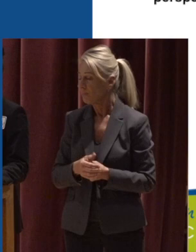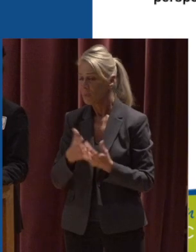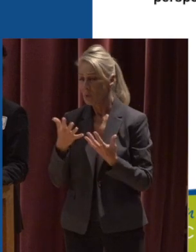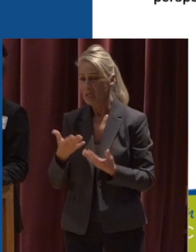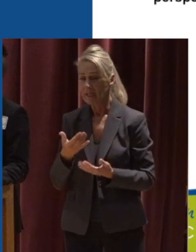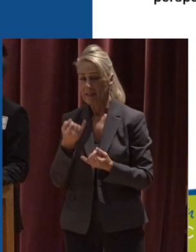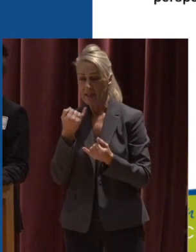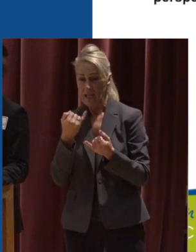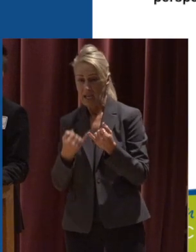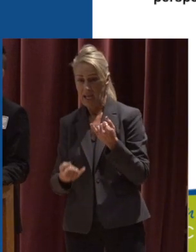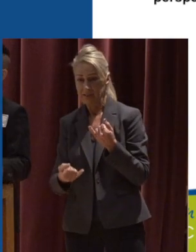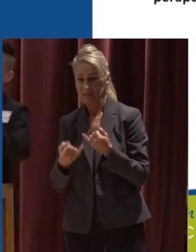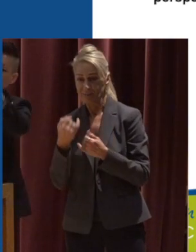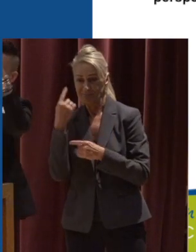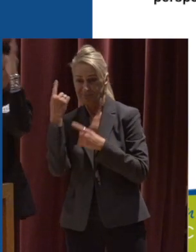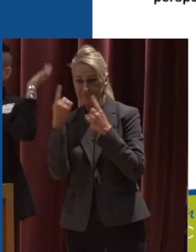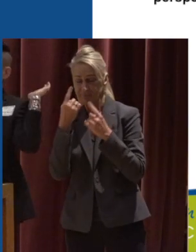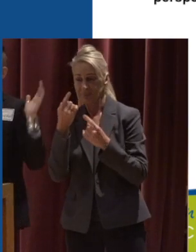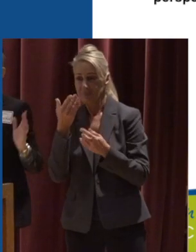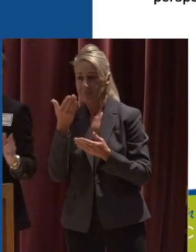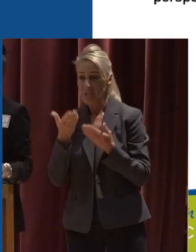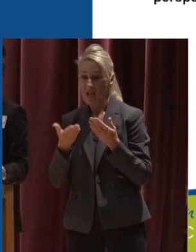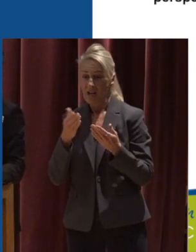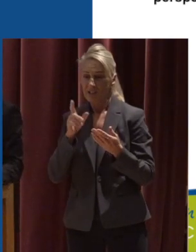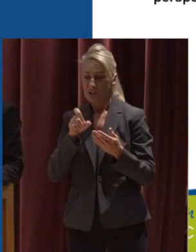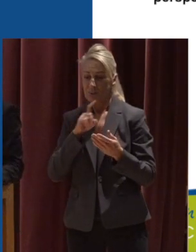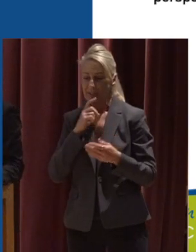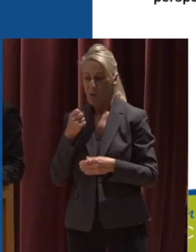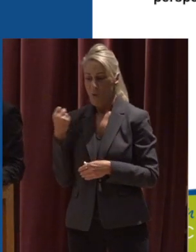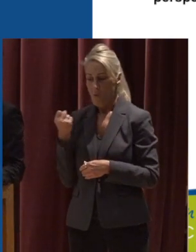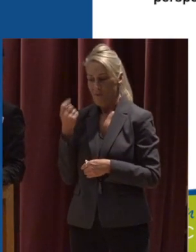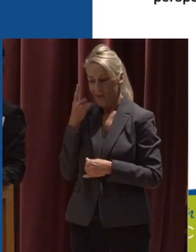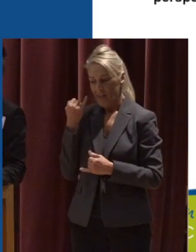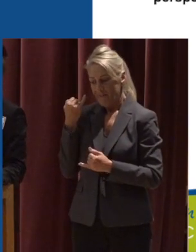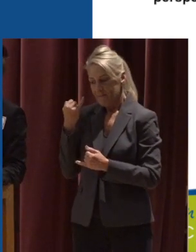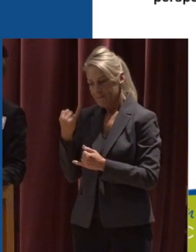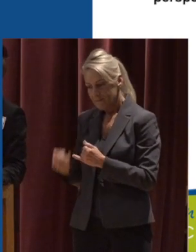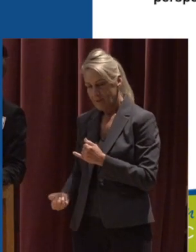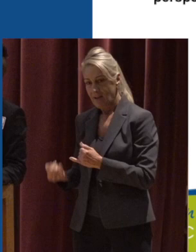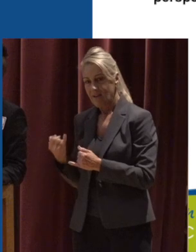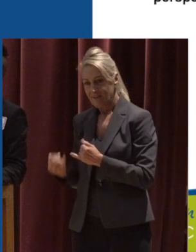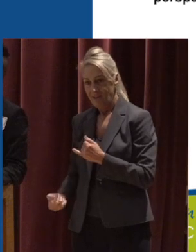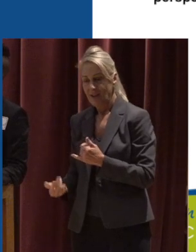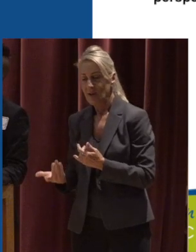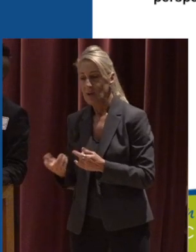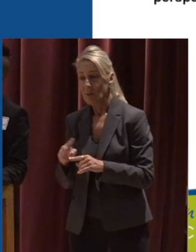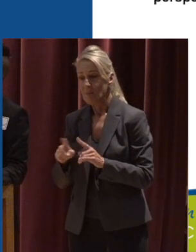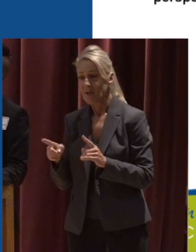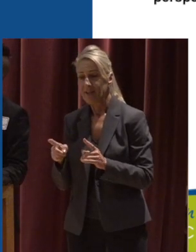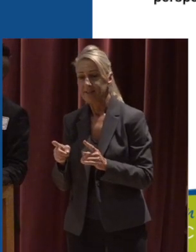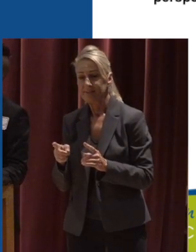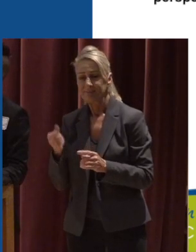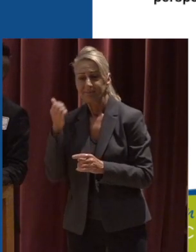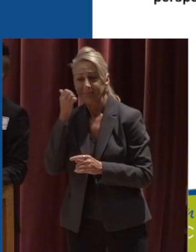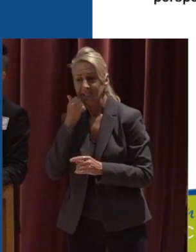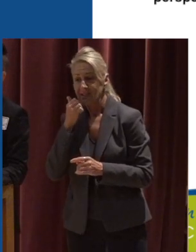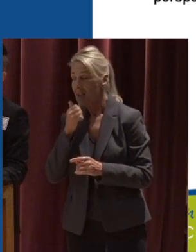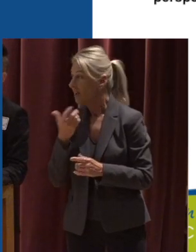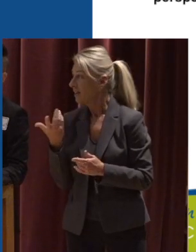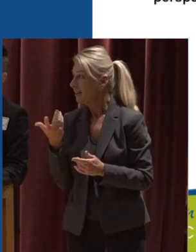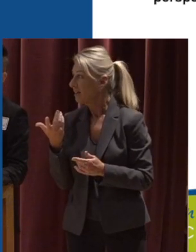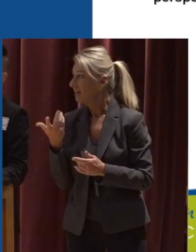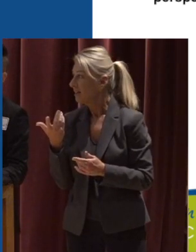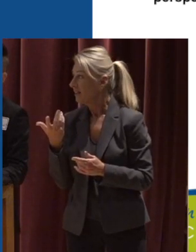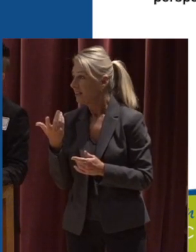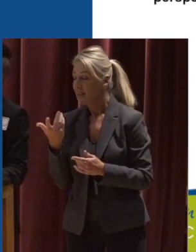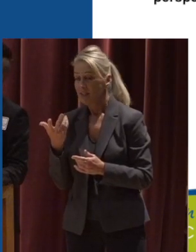thought And, you know, maybe we should have left it For the final, final thought But, you know, at the end of the day All of our programs that we're